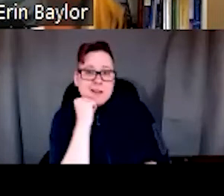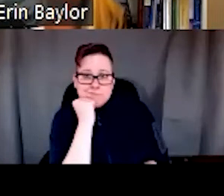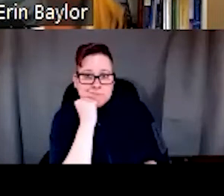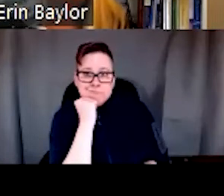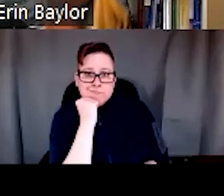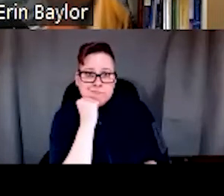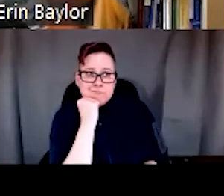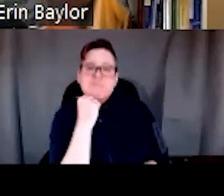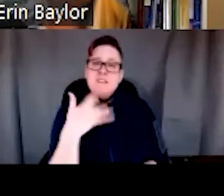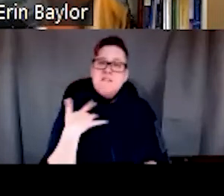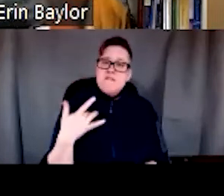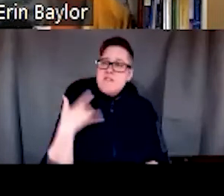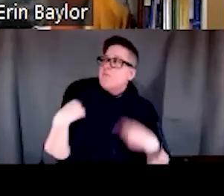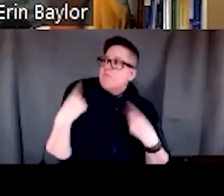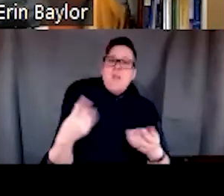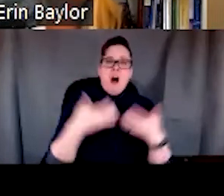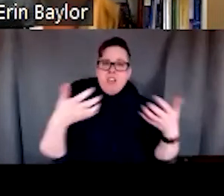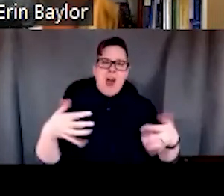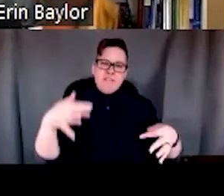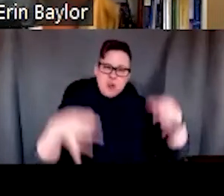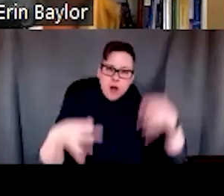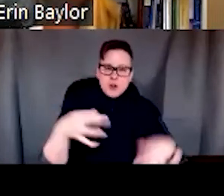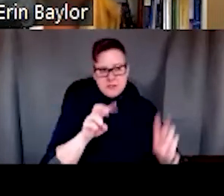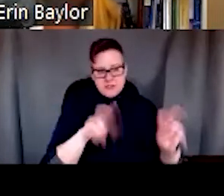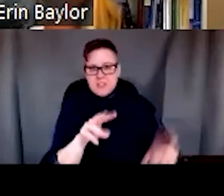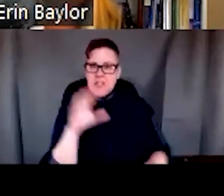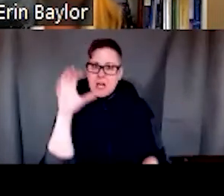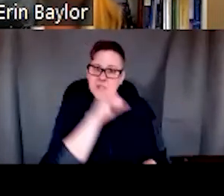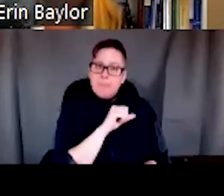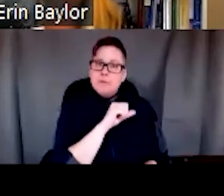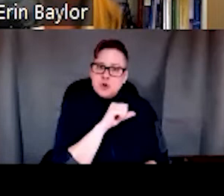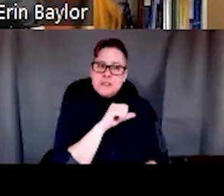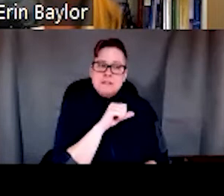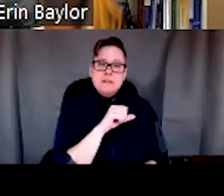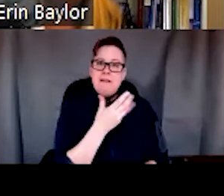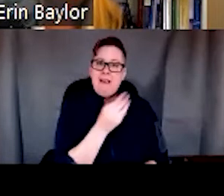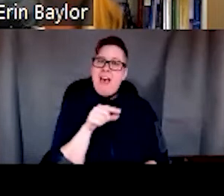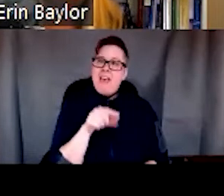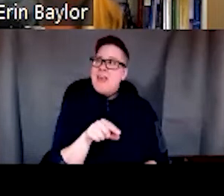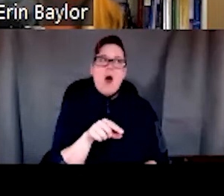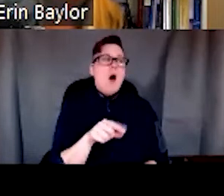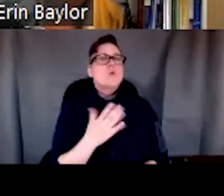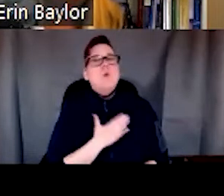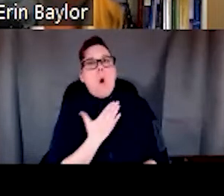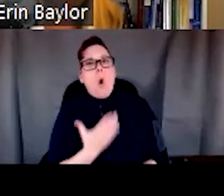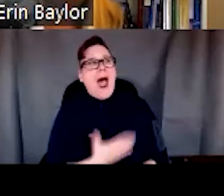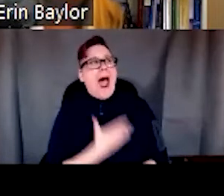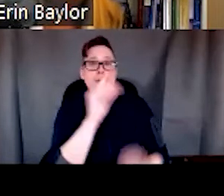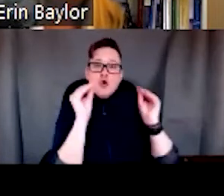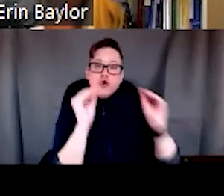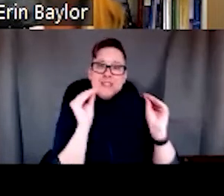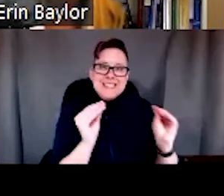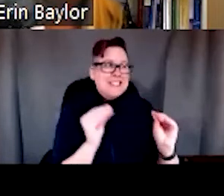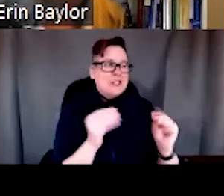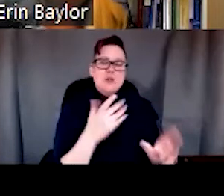of judgmental opinions and assumptions that existed. And they were really grateful that we, um,